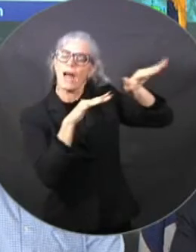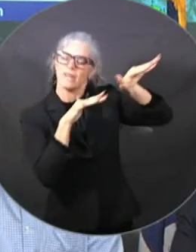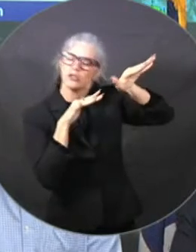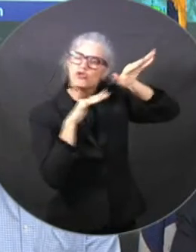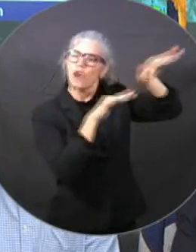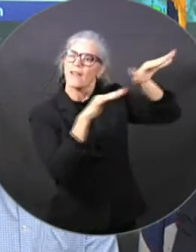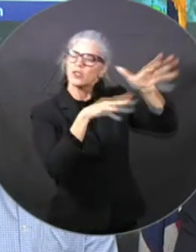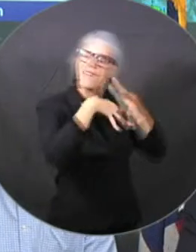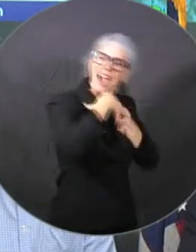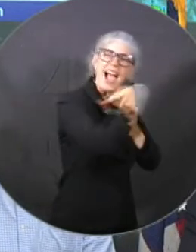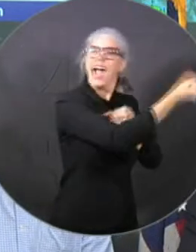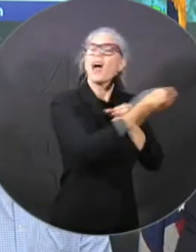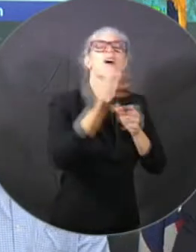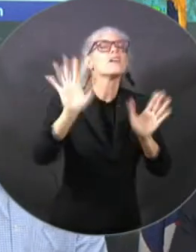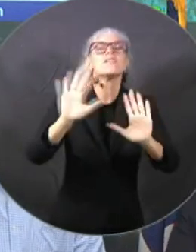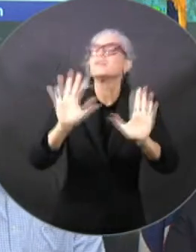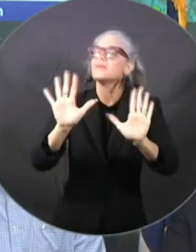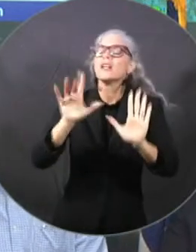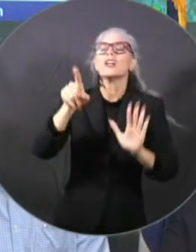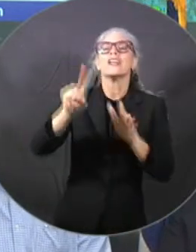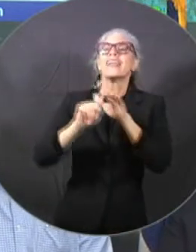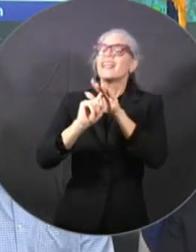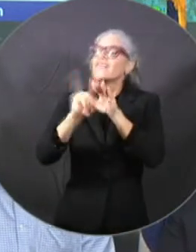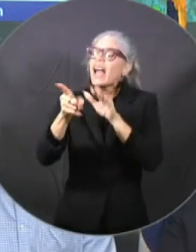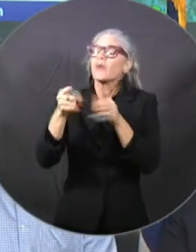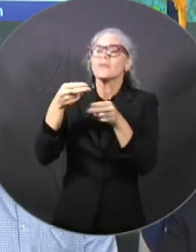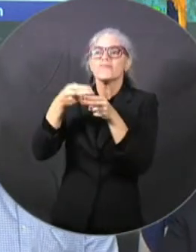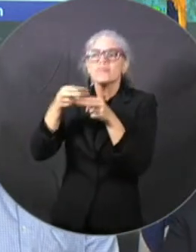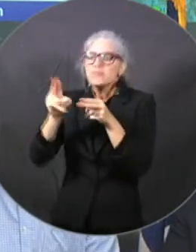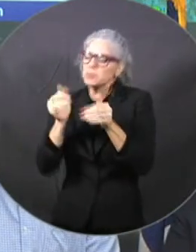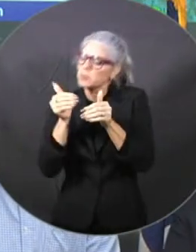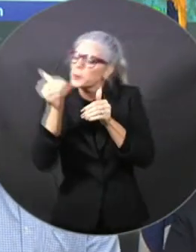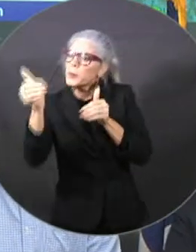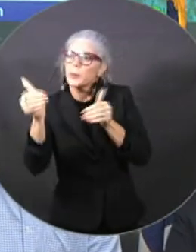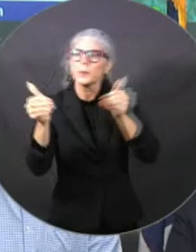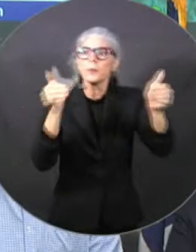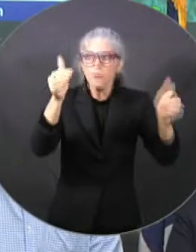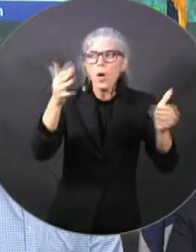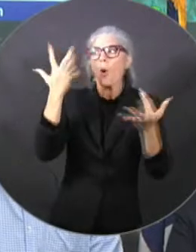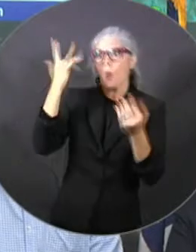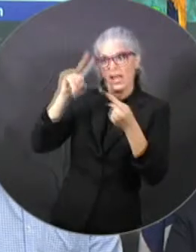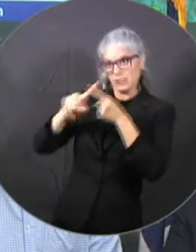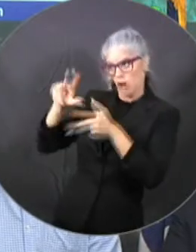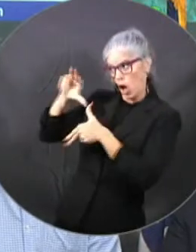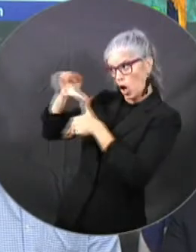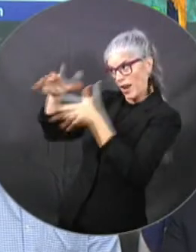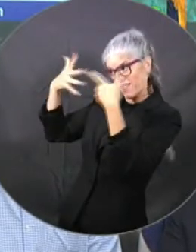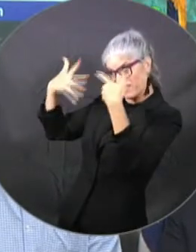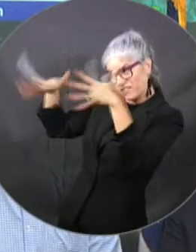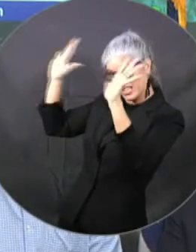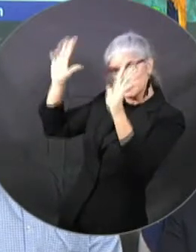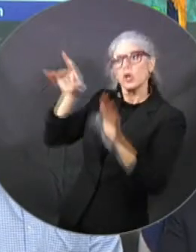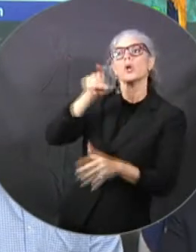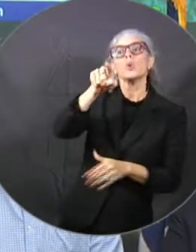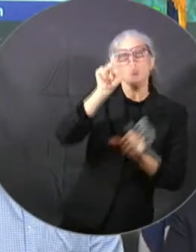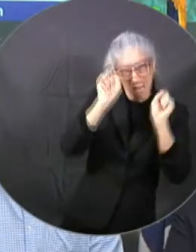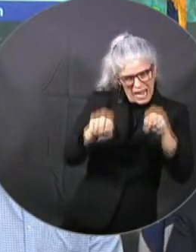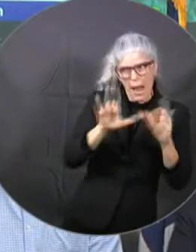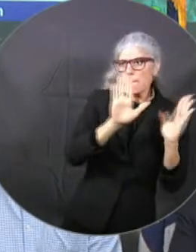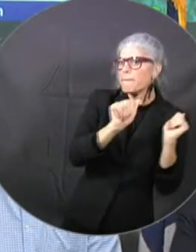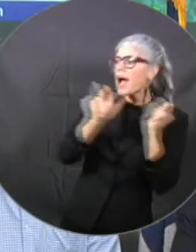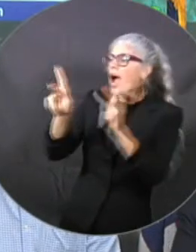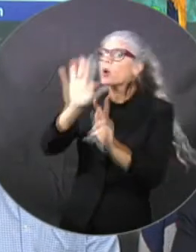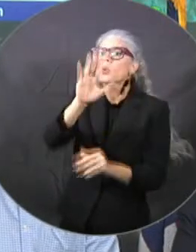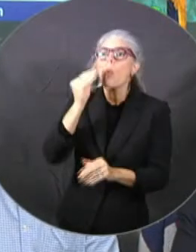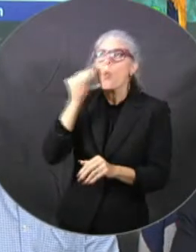then you'll be able to go back to your property and expect, inspect whatever damages. So more local evacuations, you do not need to